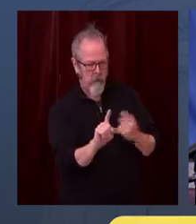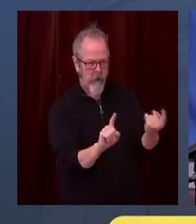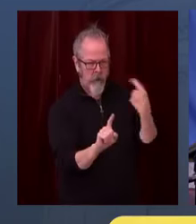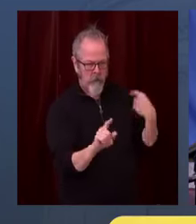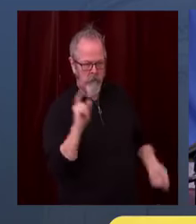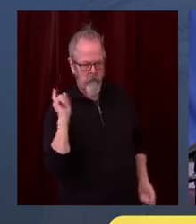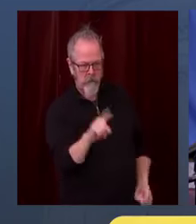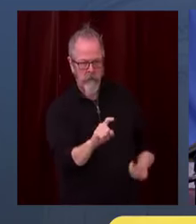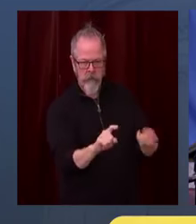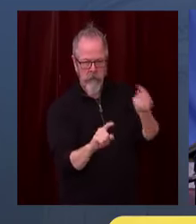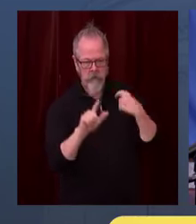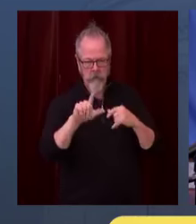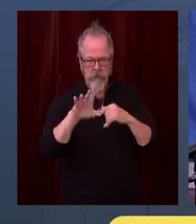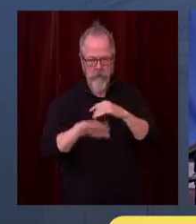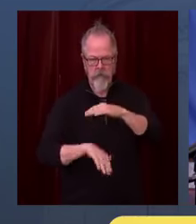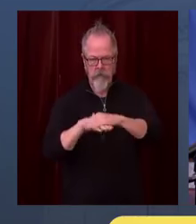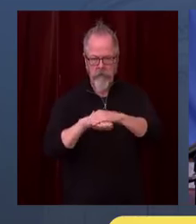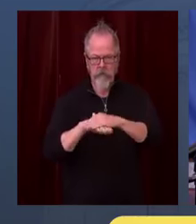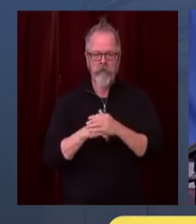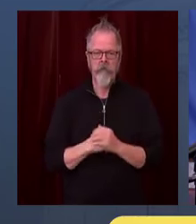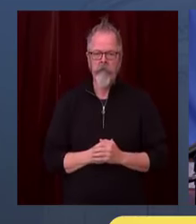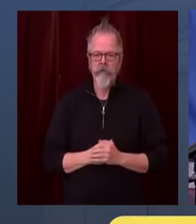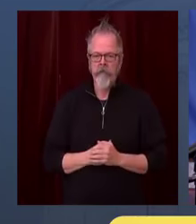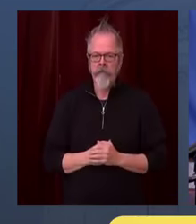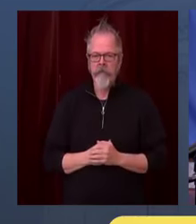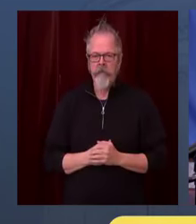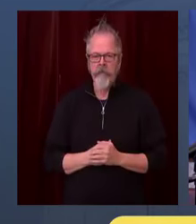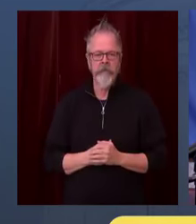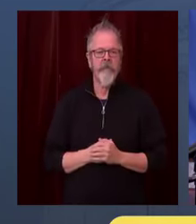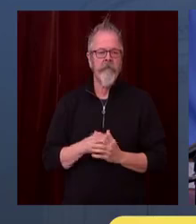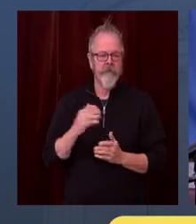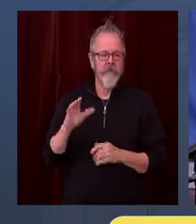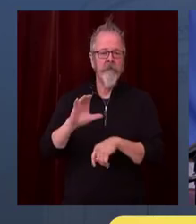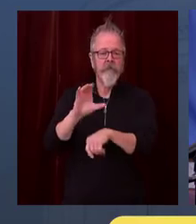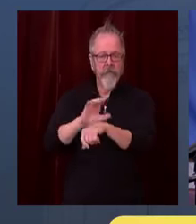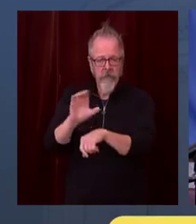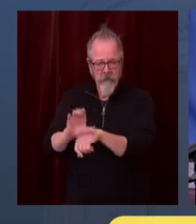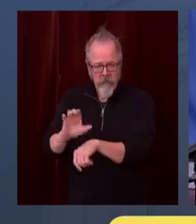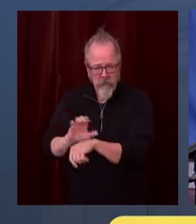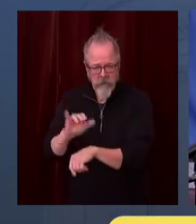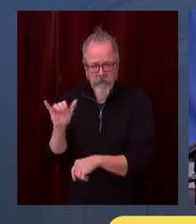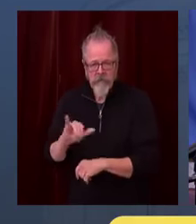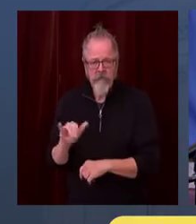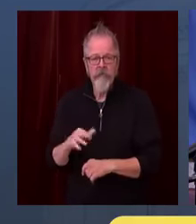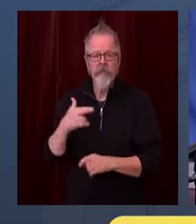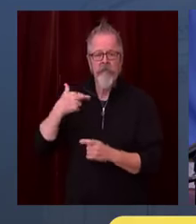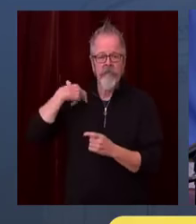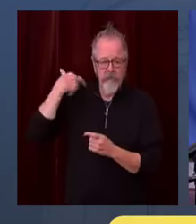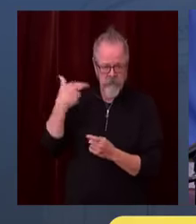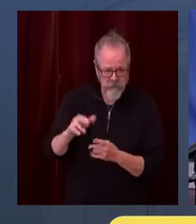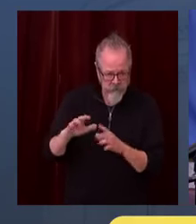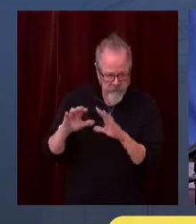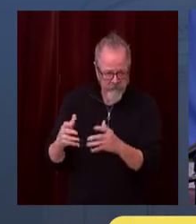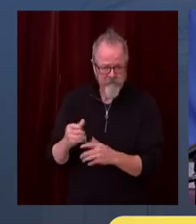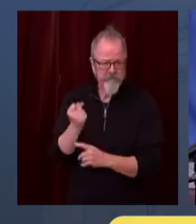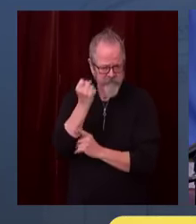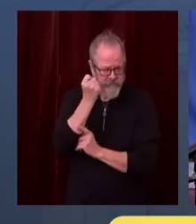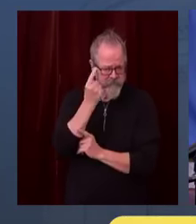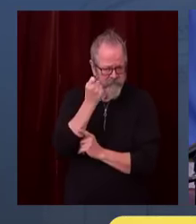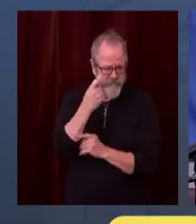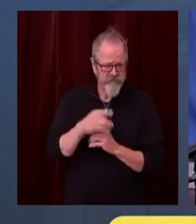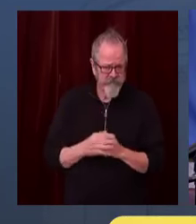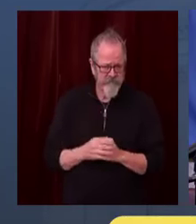services and singing are inextricably linked. And I understand and appreciate how much song can lift our spirits.